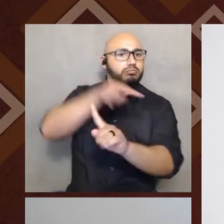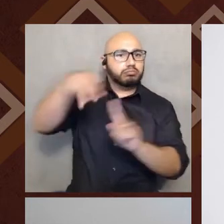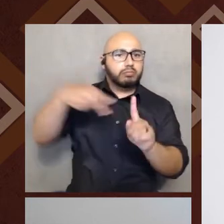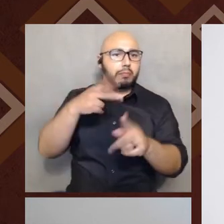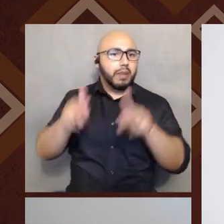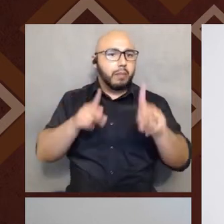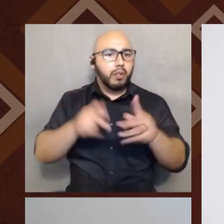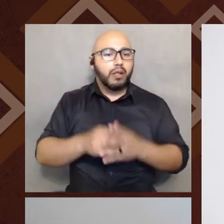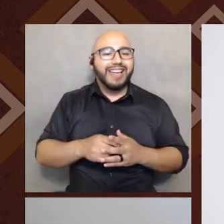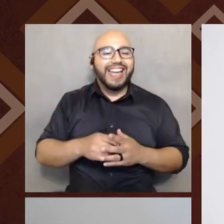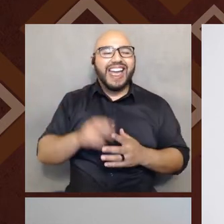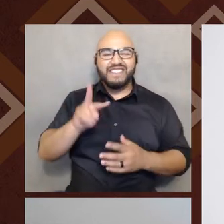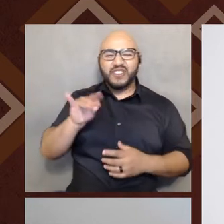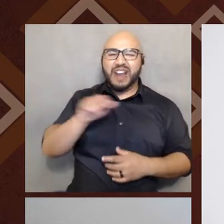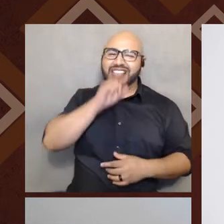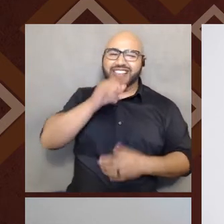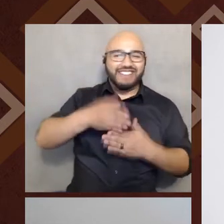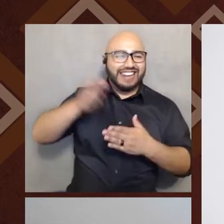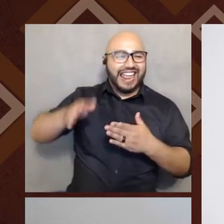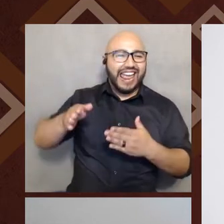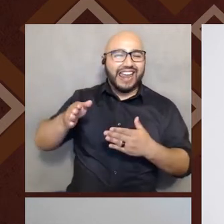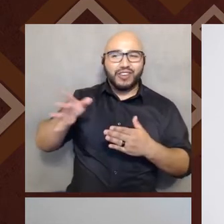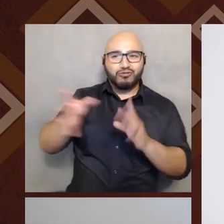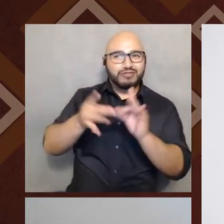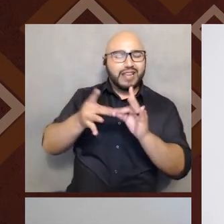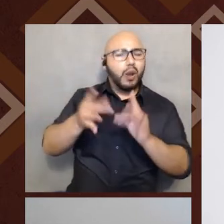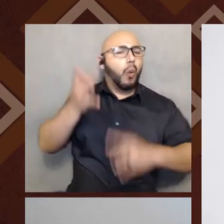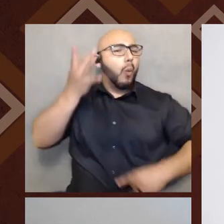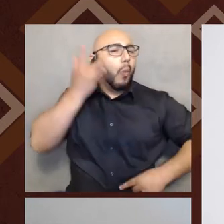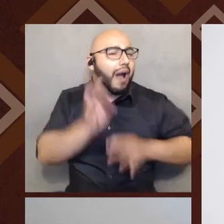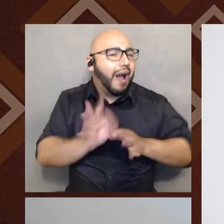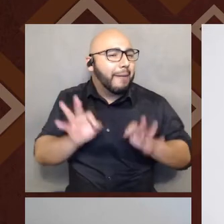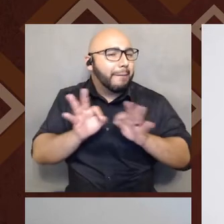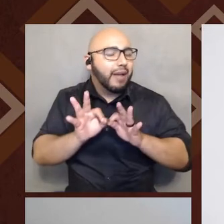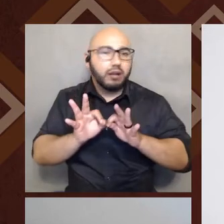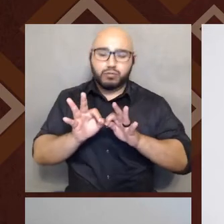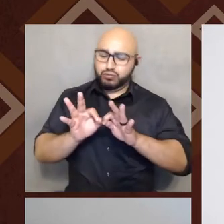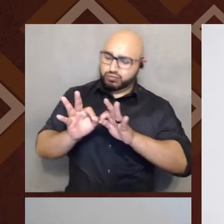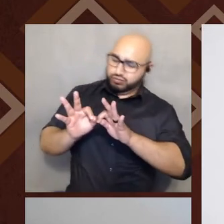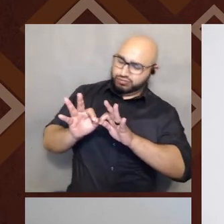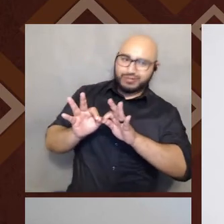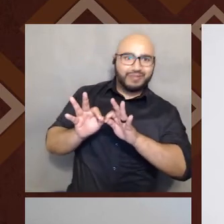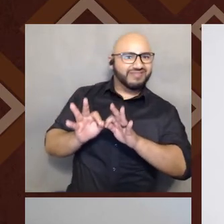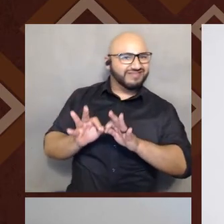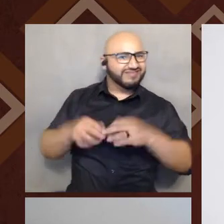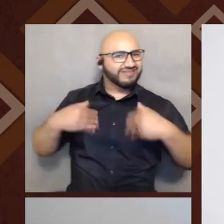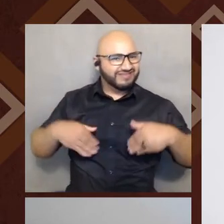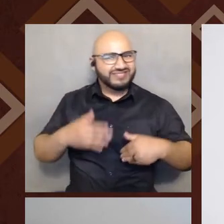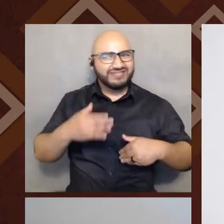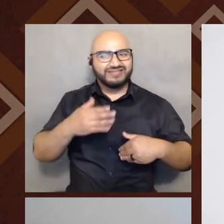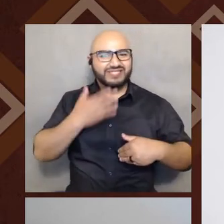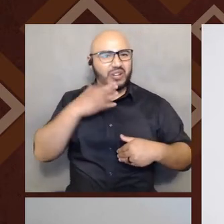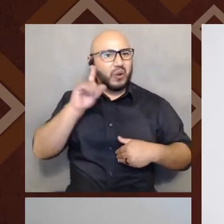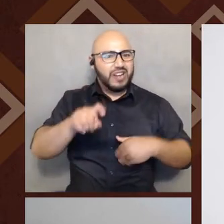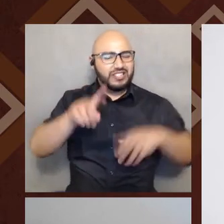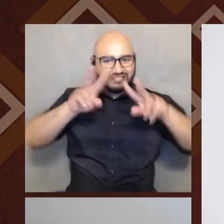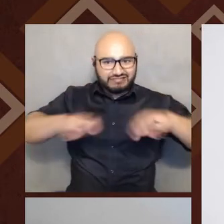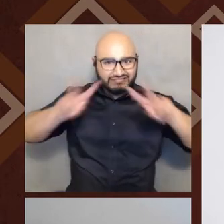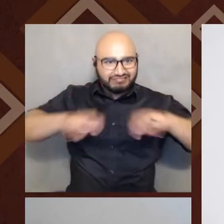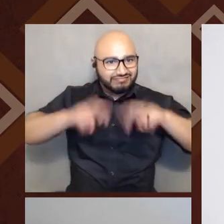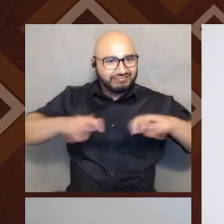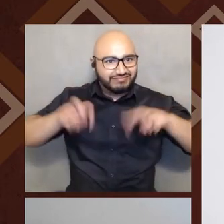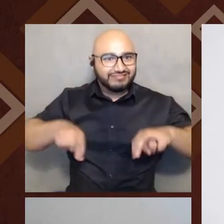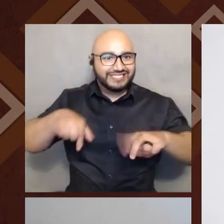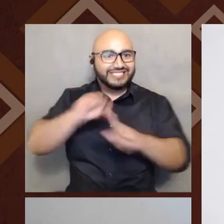giving us toward the end right now that, that why does it matter? Right. I think that's an important question to, to ask, um, in, in situations like